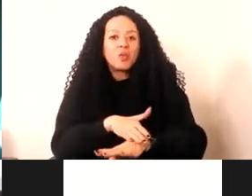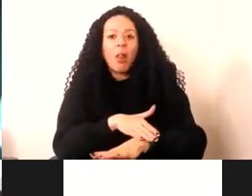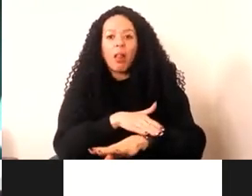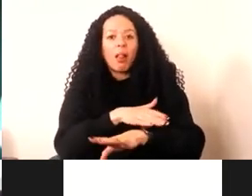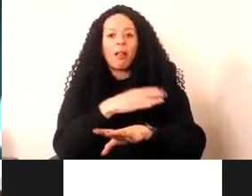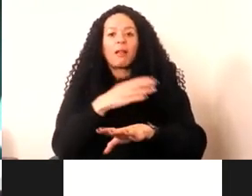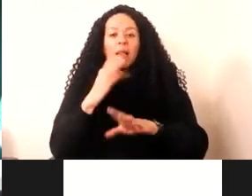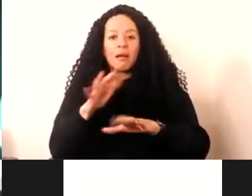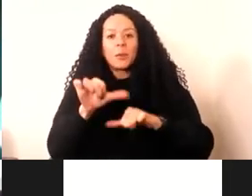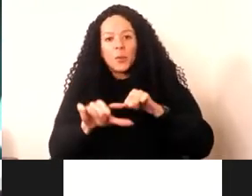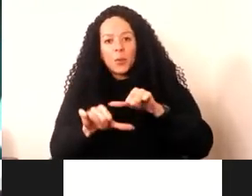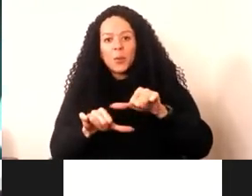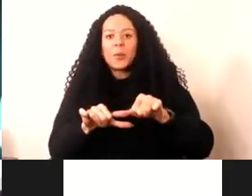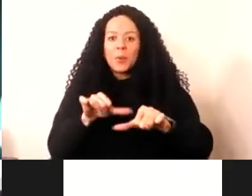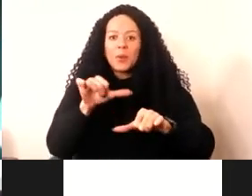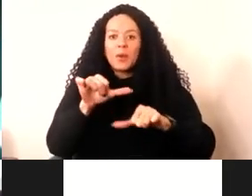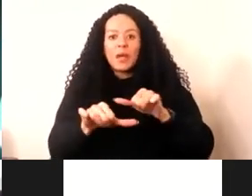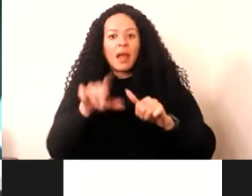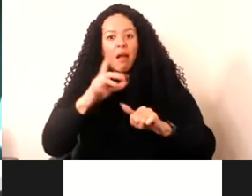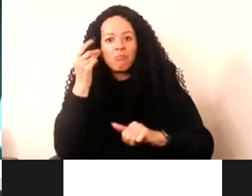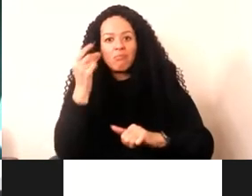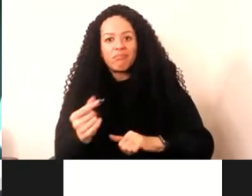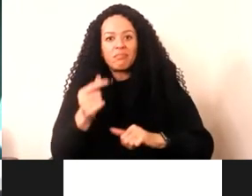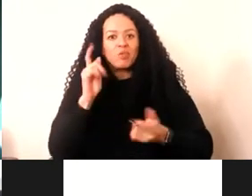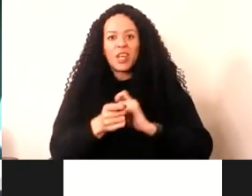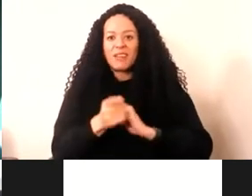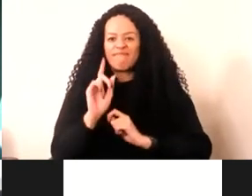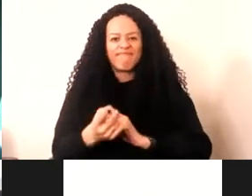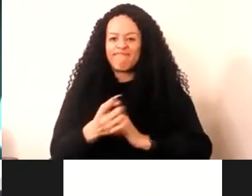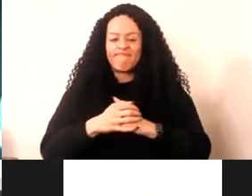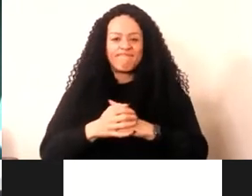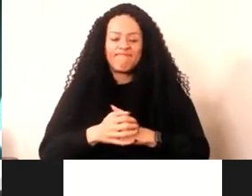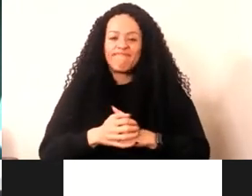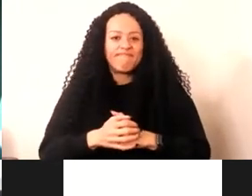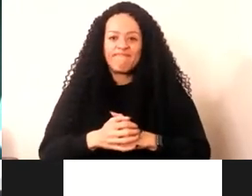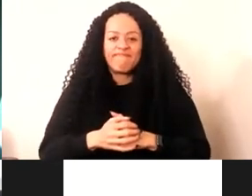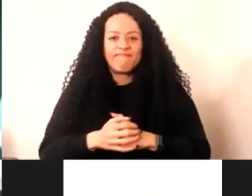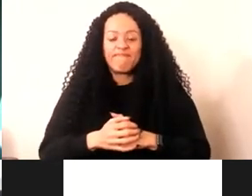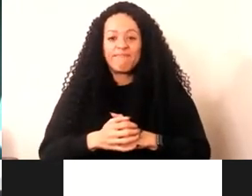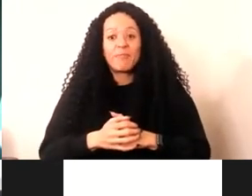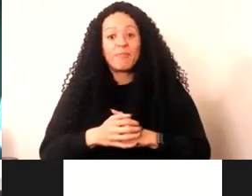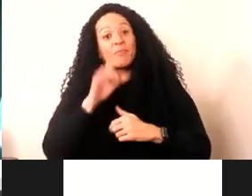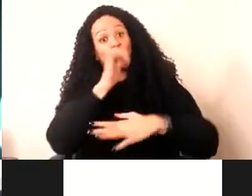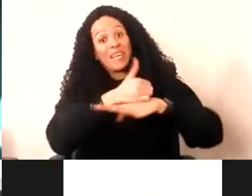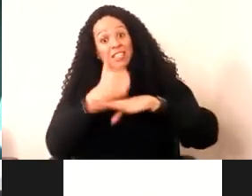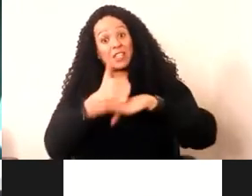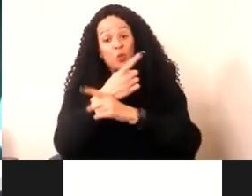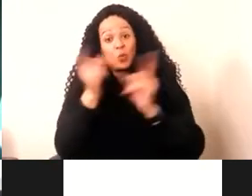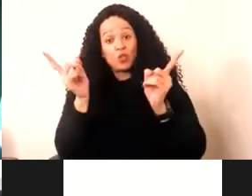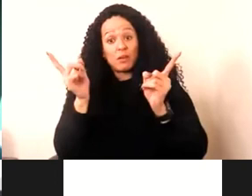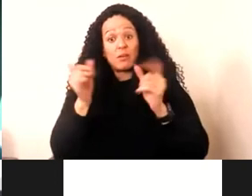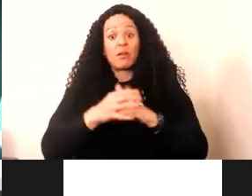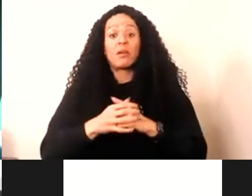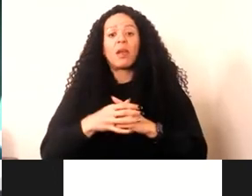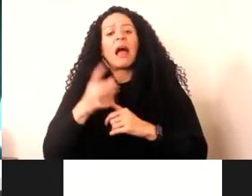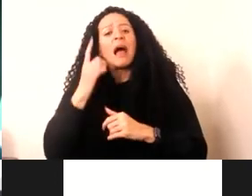one day to the following day. And for institution. Yeah. I think one of the